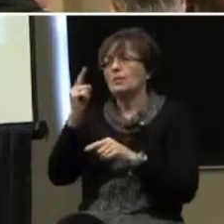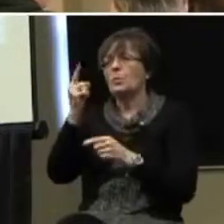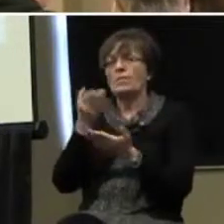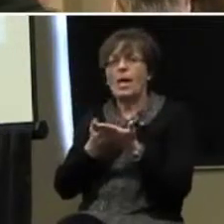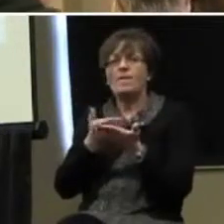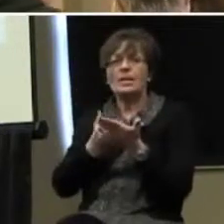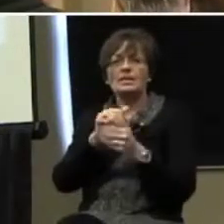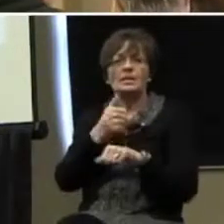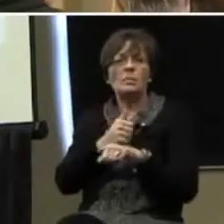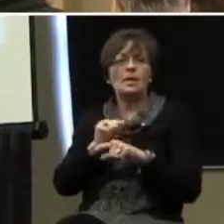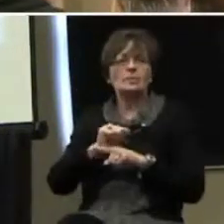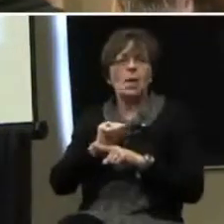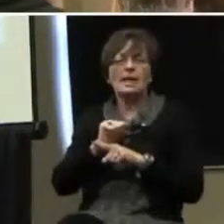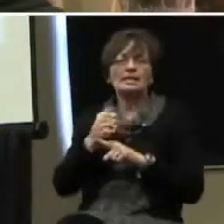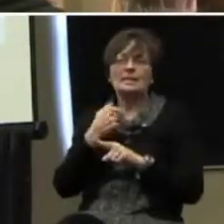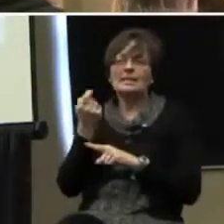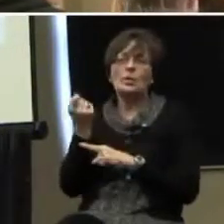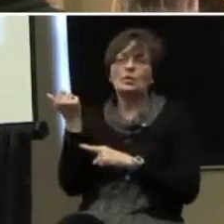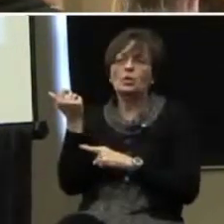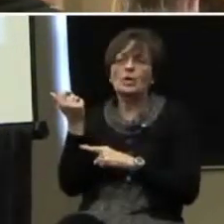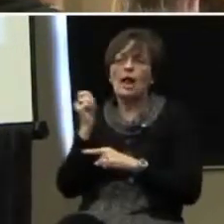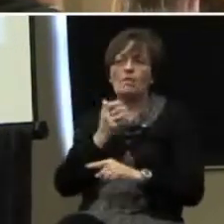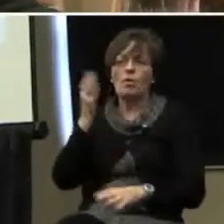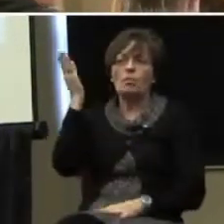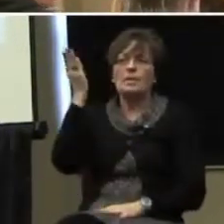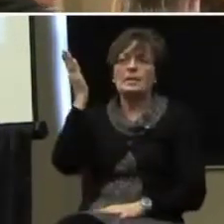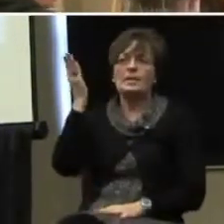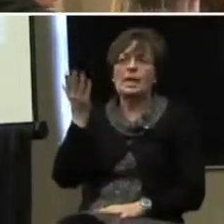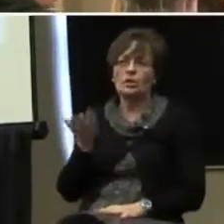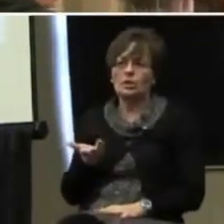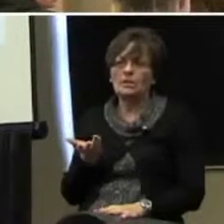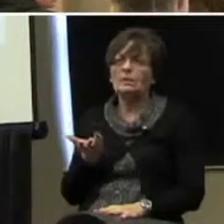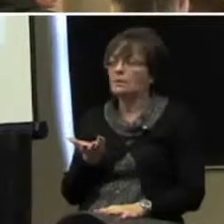evidence-based practices, and we took it out of the presentation.